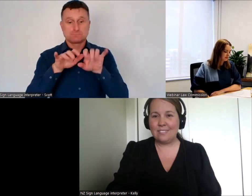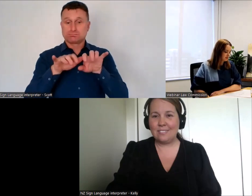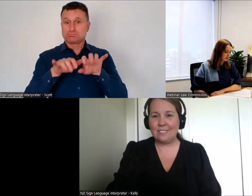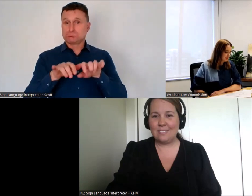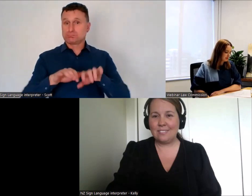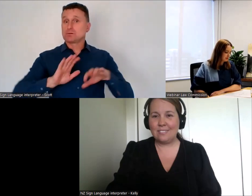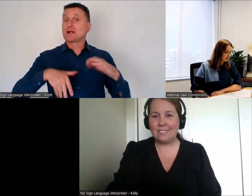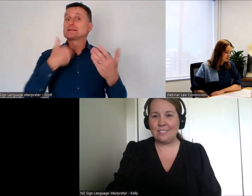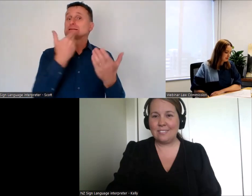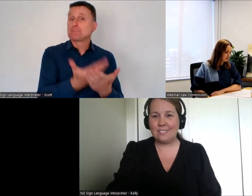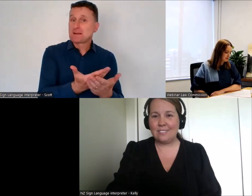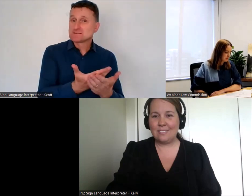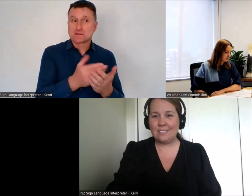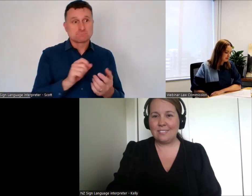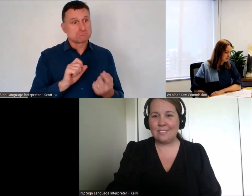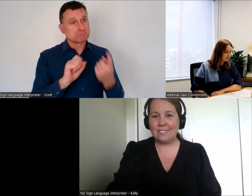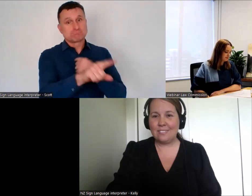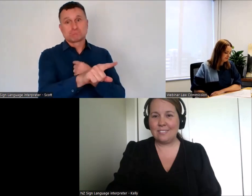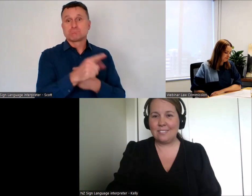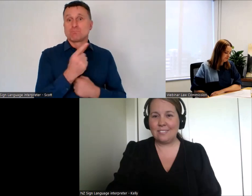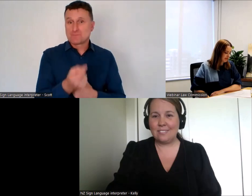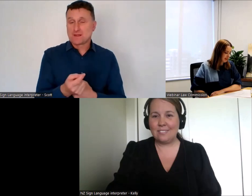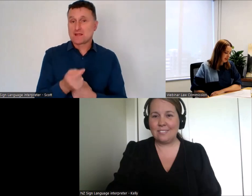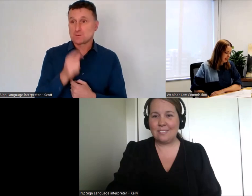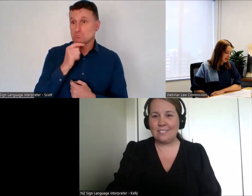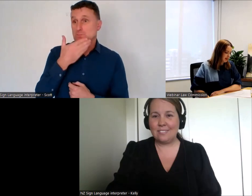point or a few points of interest to you, that would be correct.